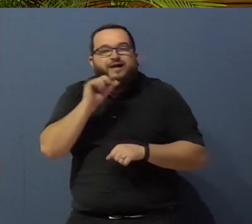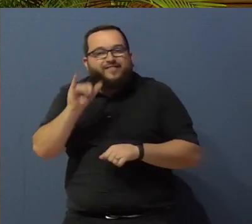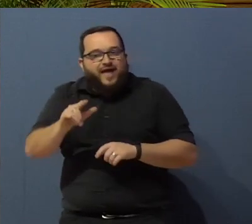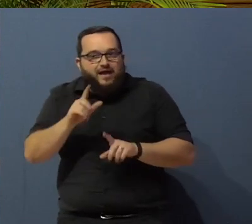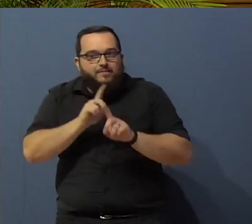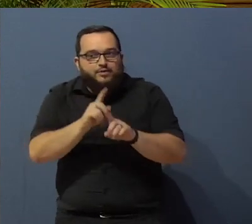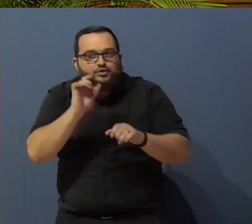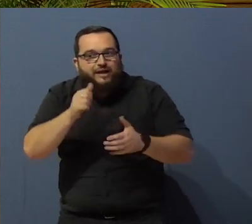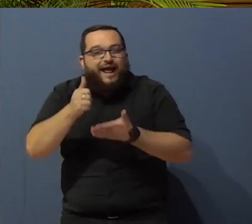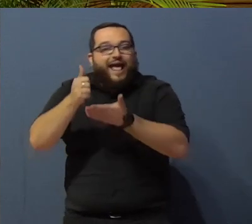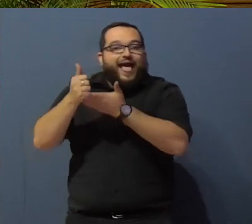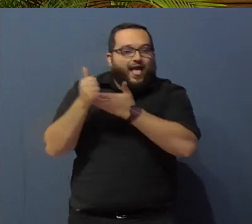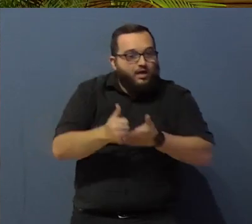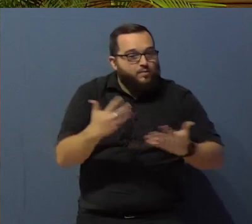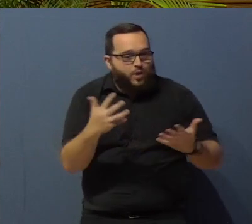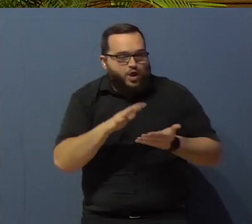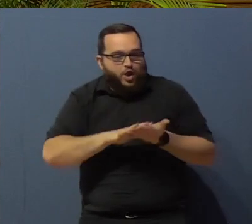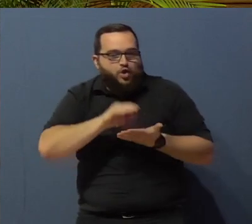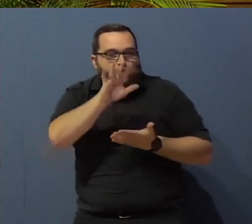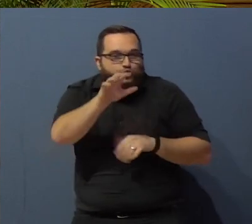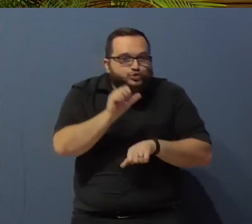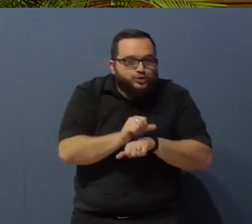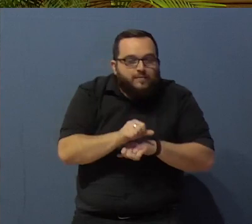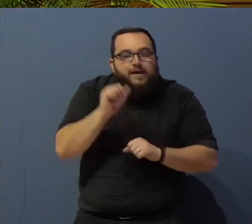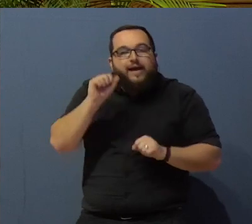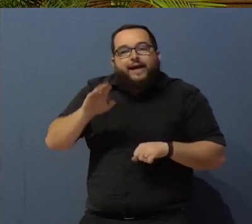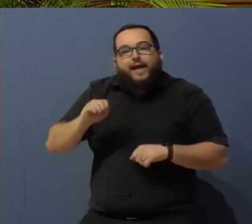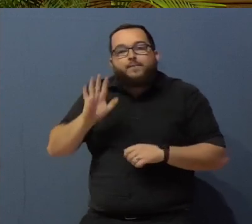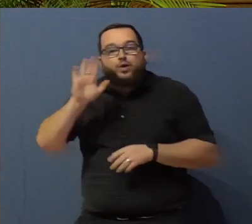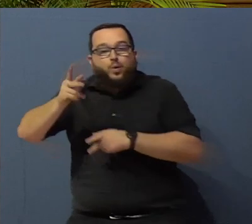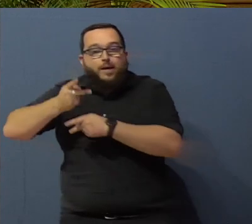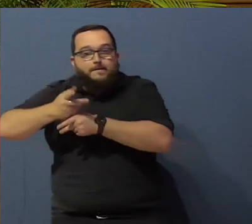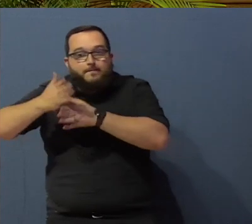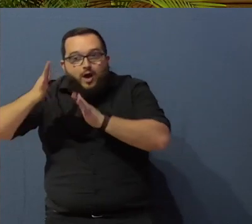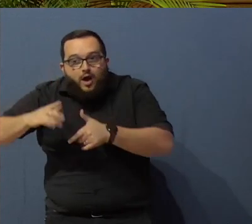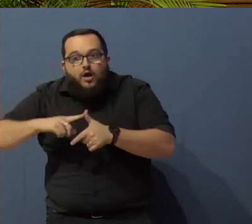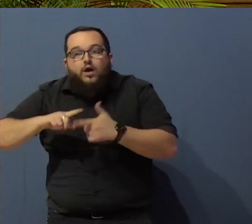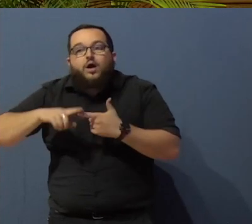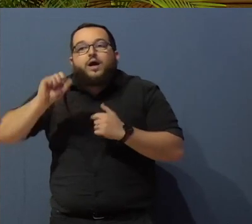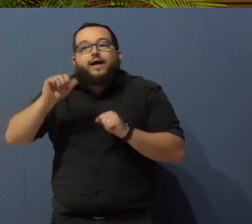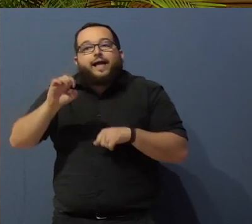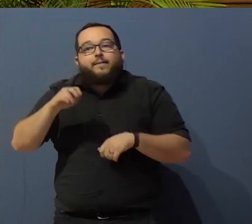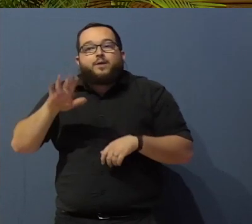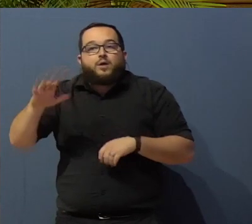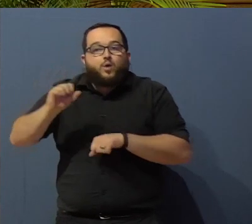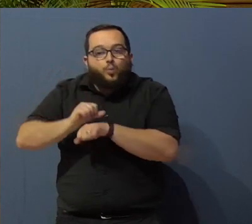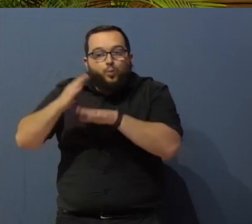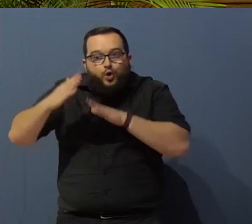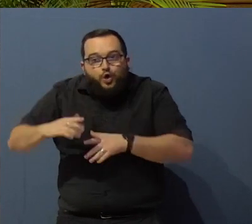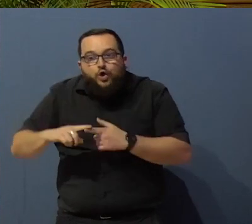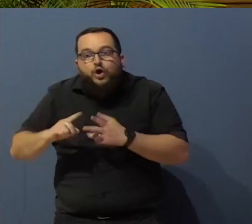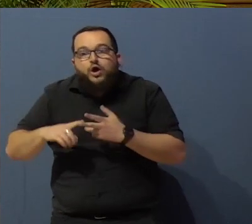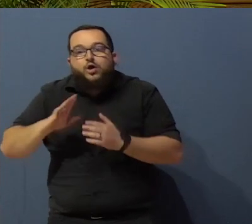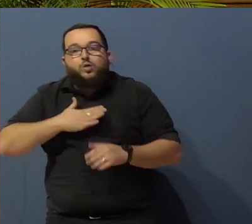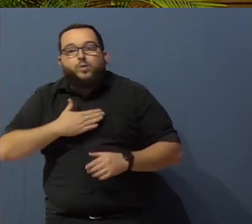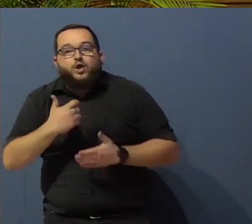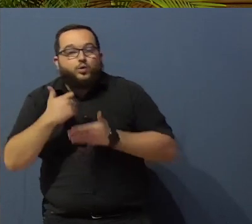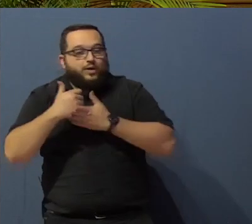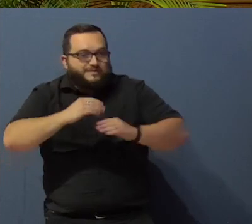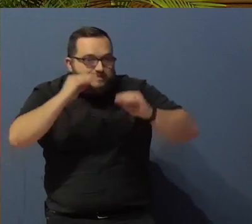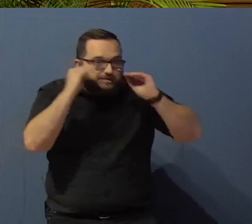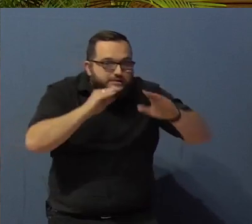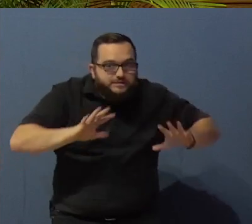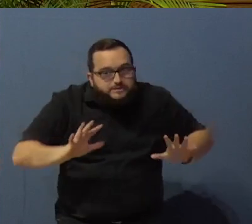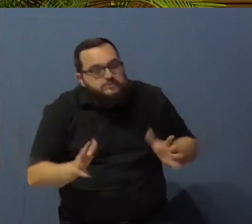learn your job. A mentor can be a co-worker or a supervisor who is willing to help teach you the job and encourage